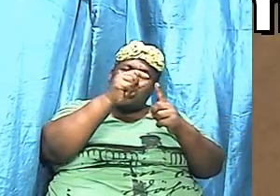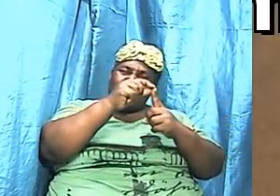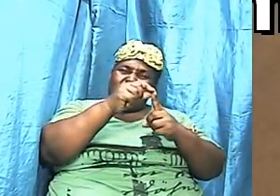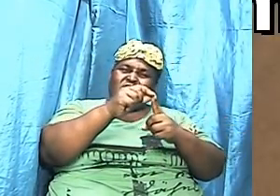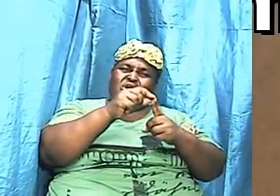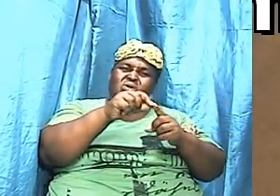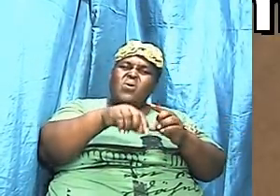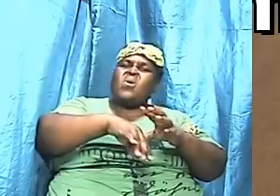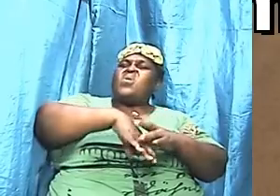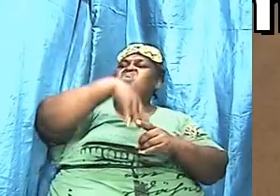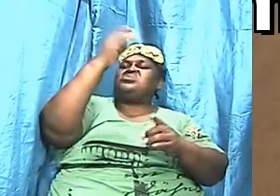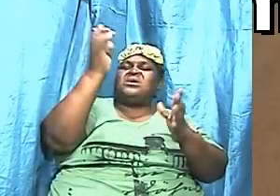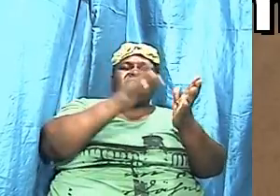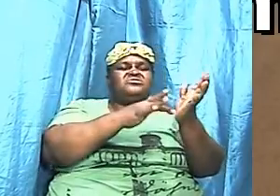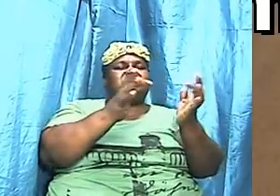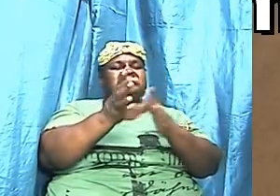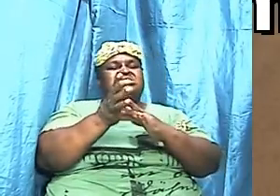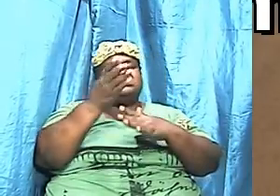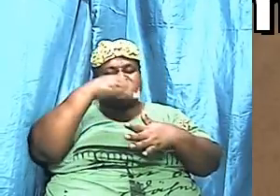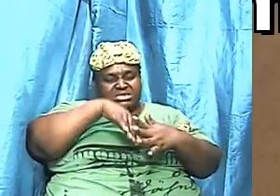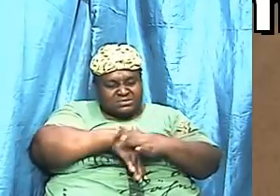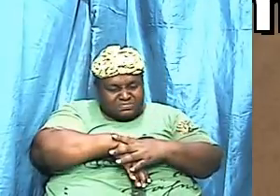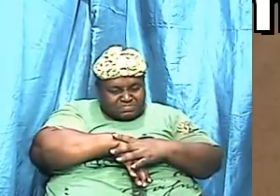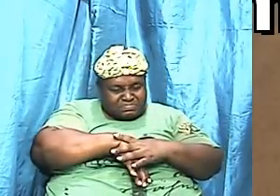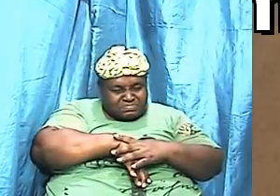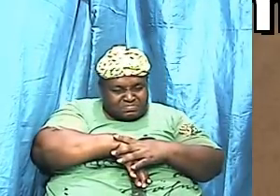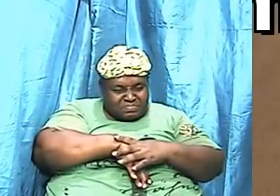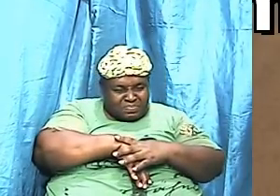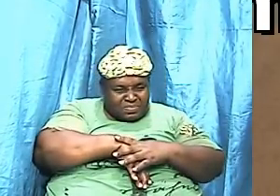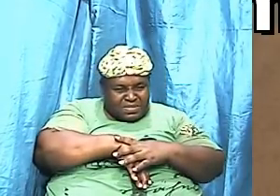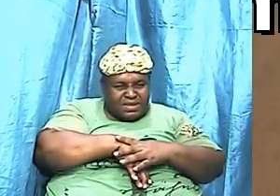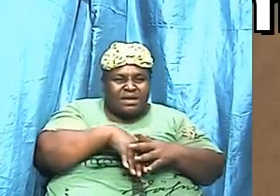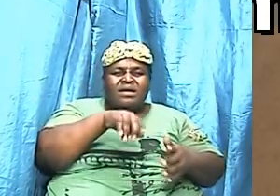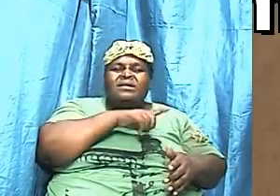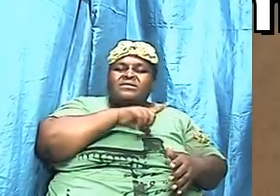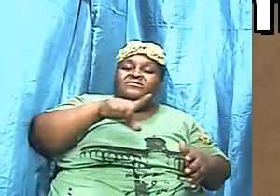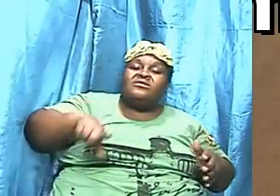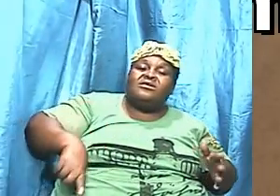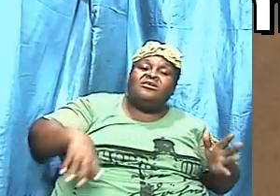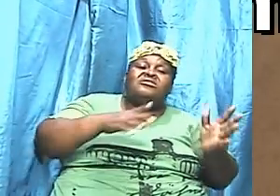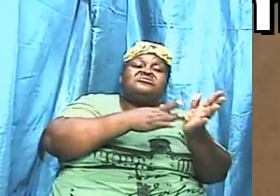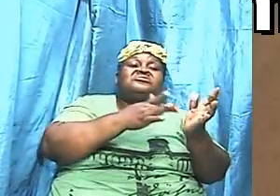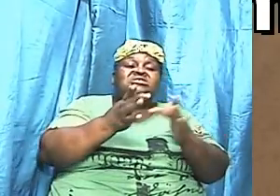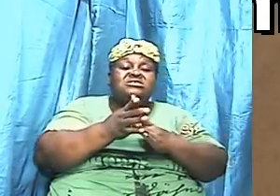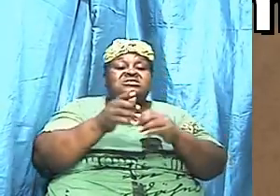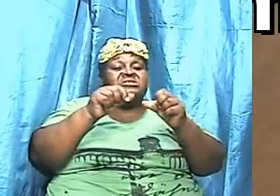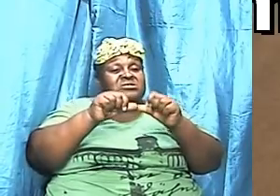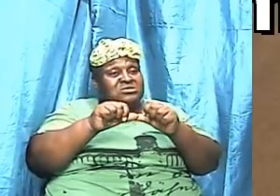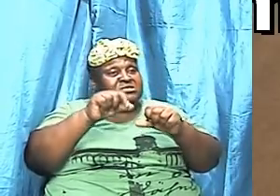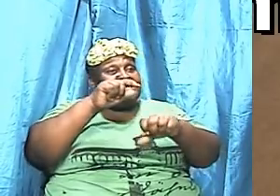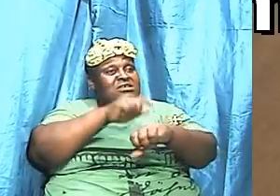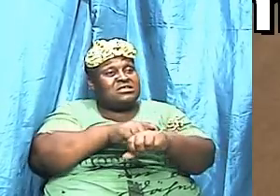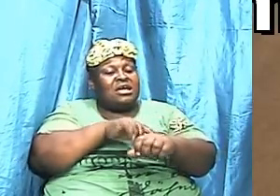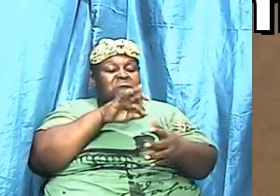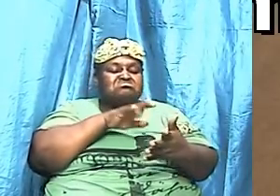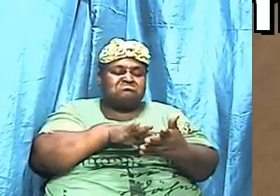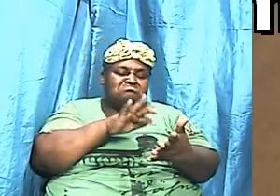man because the Lord Jesus had spent time studying meditating